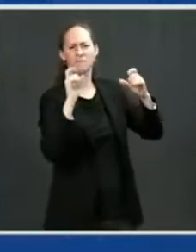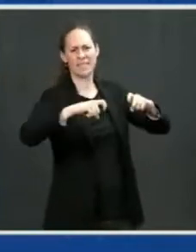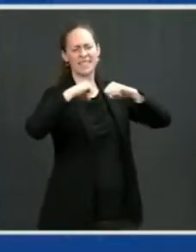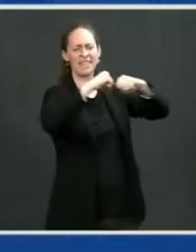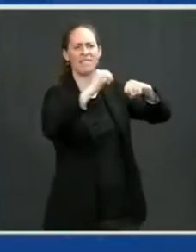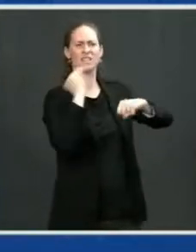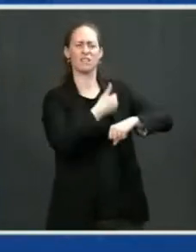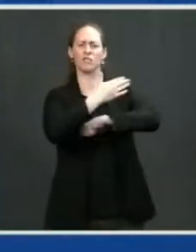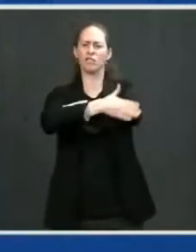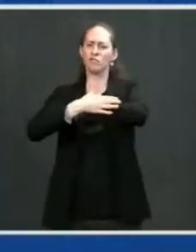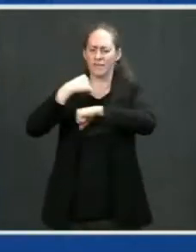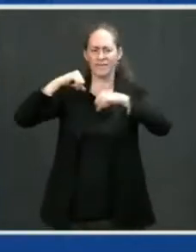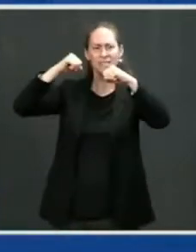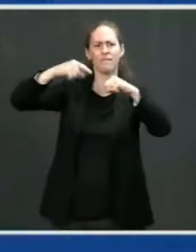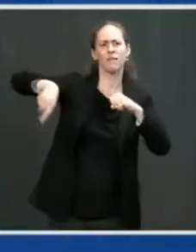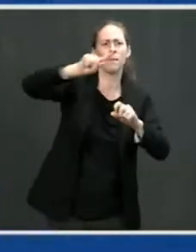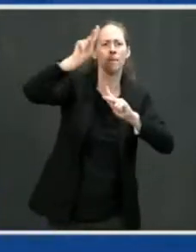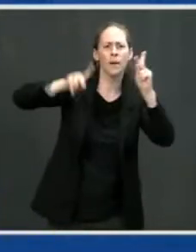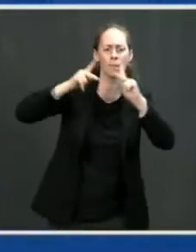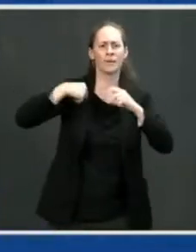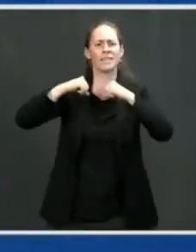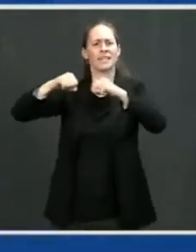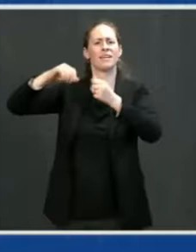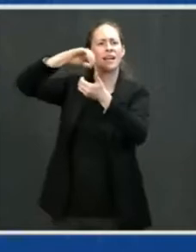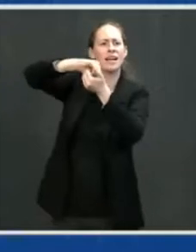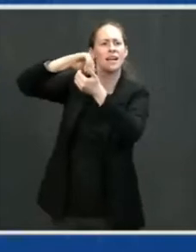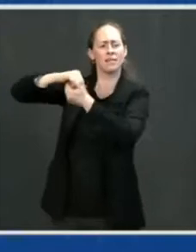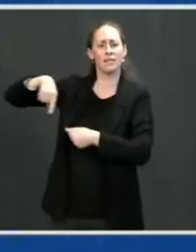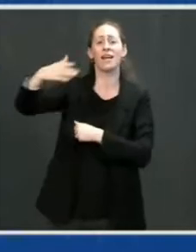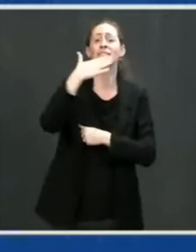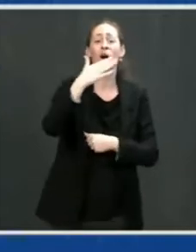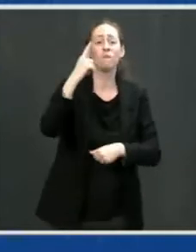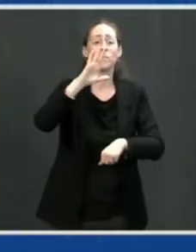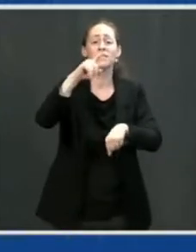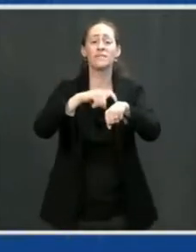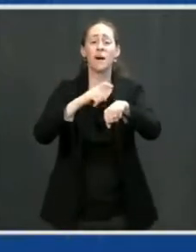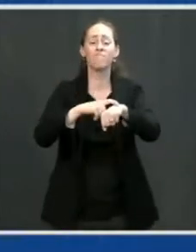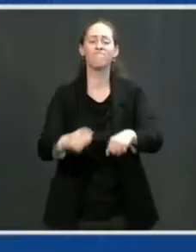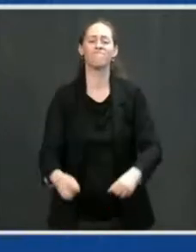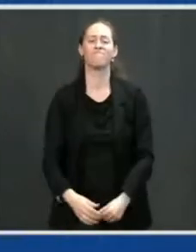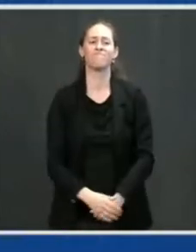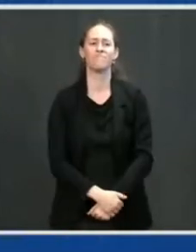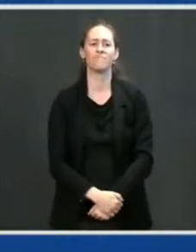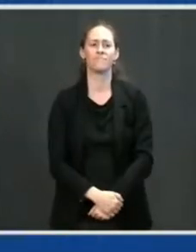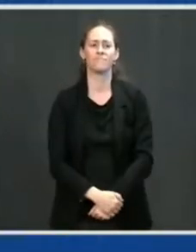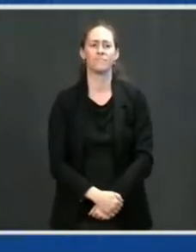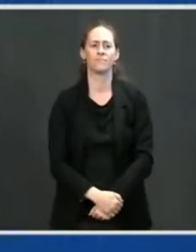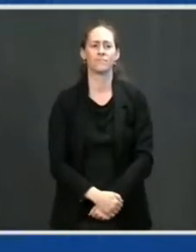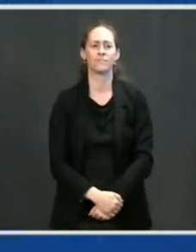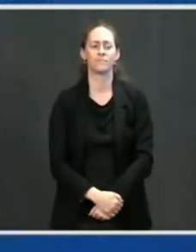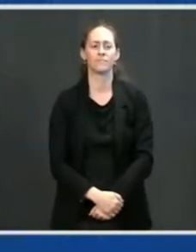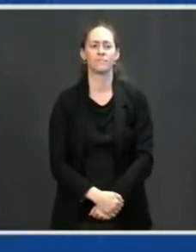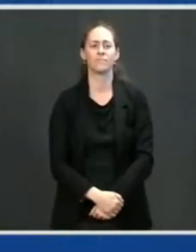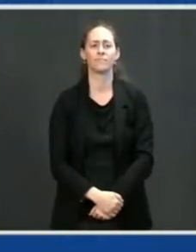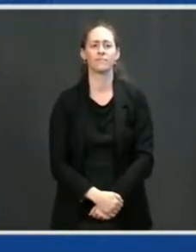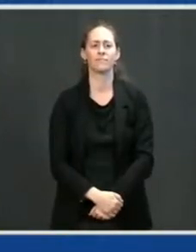our people, and our allies. Thank you very much for your time. Mr. President, did President Putin give you any indication in